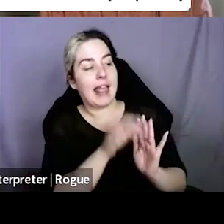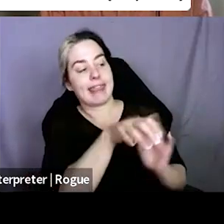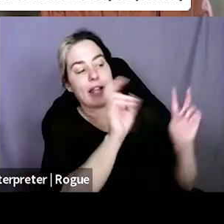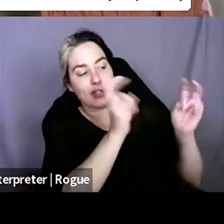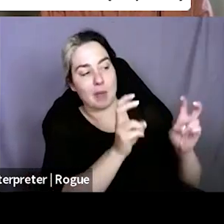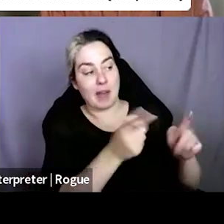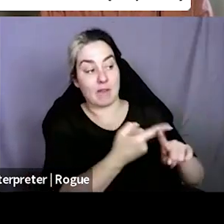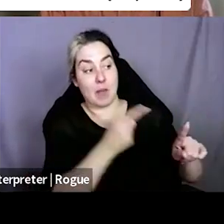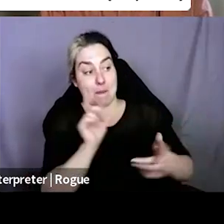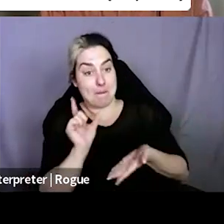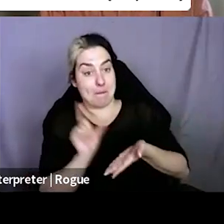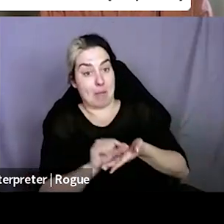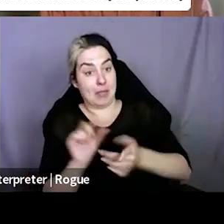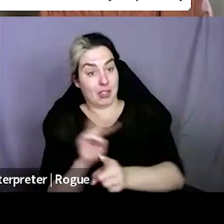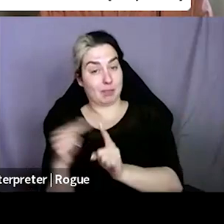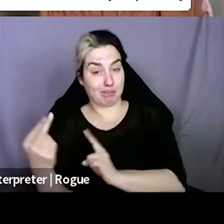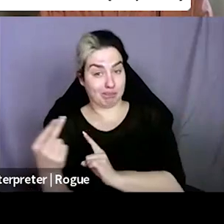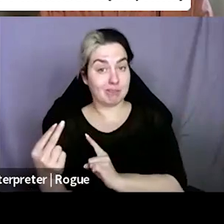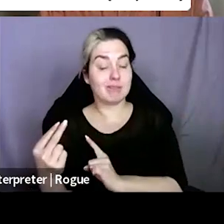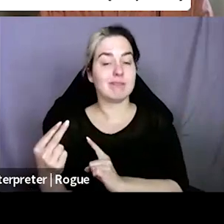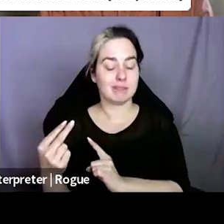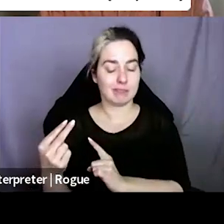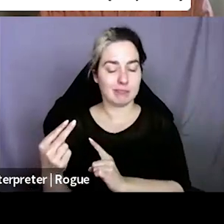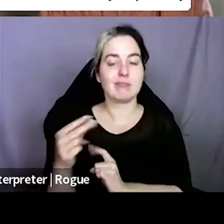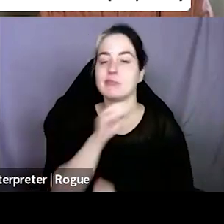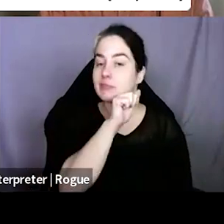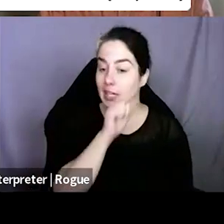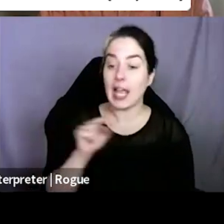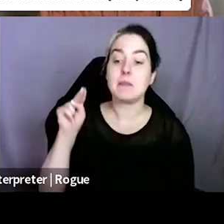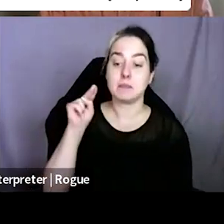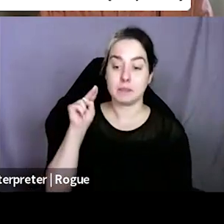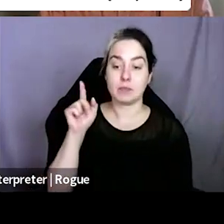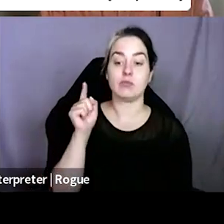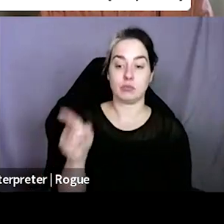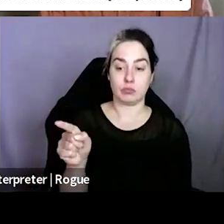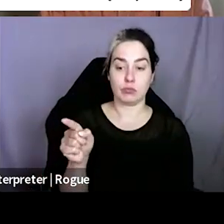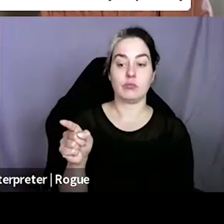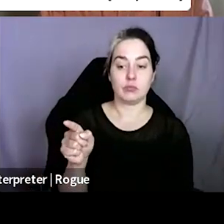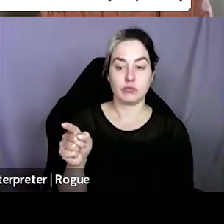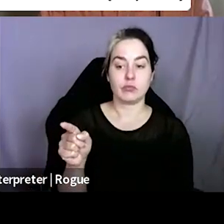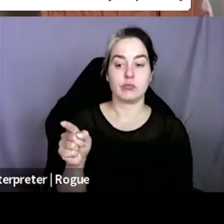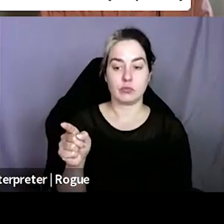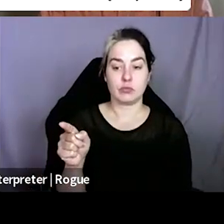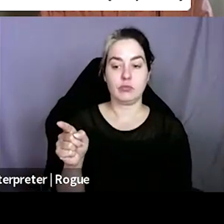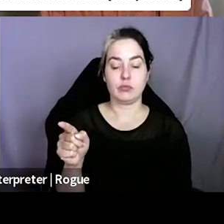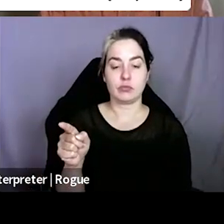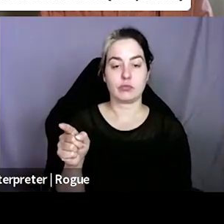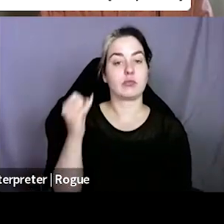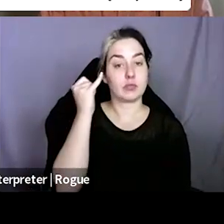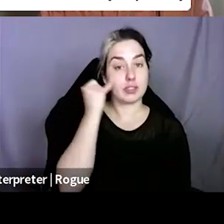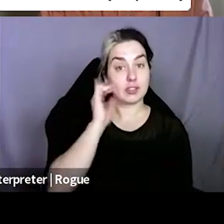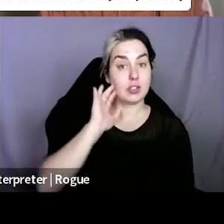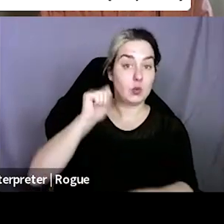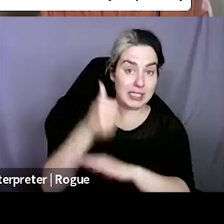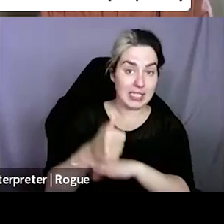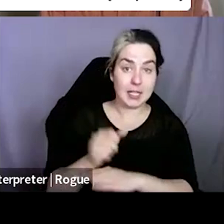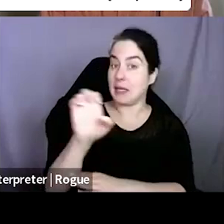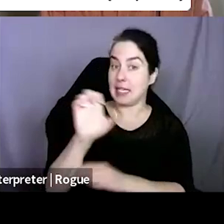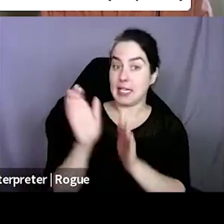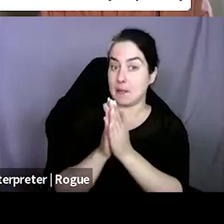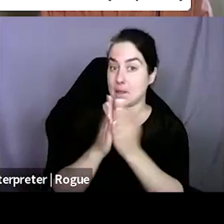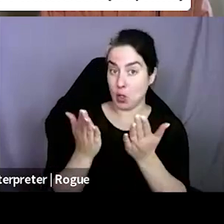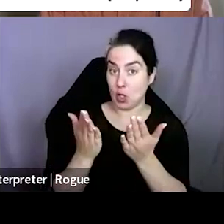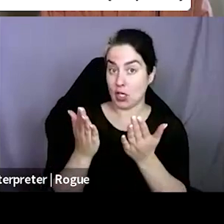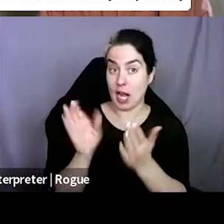I can tell you that, um, Amazon, if you, um, if you list an eBooks somewhere other than